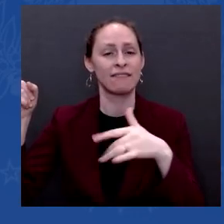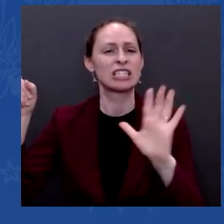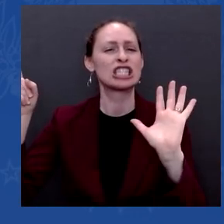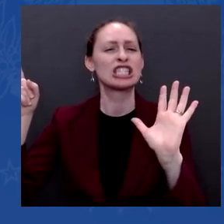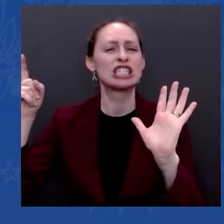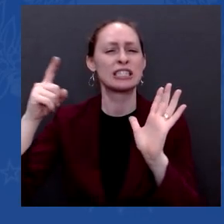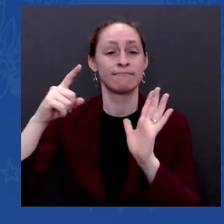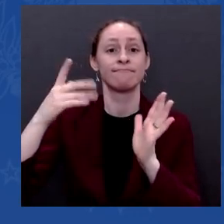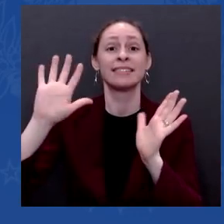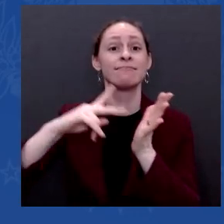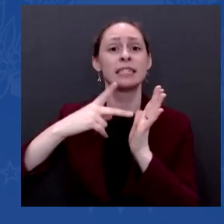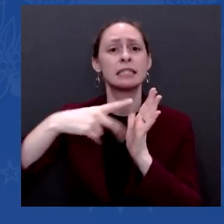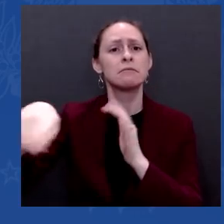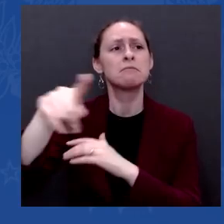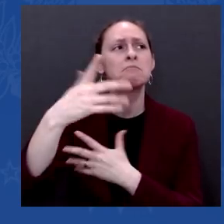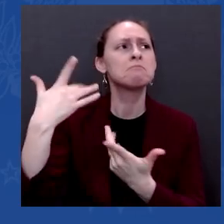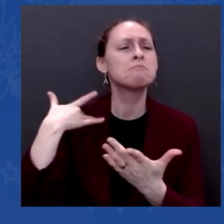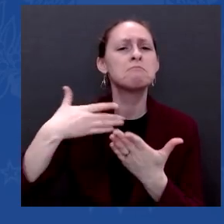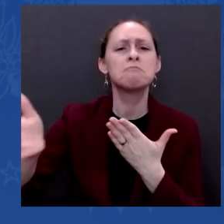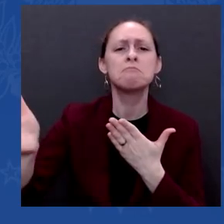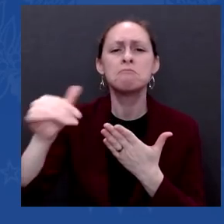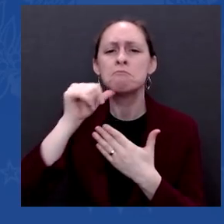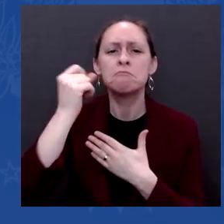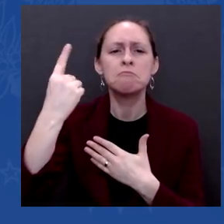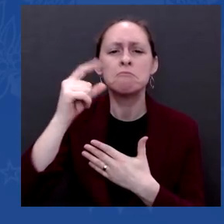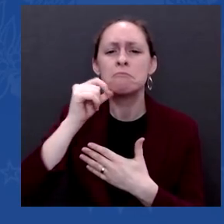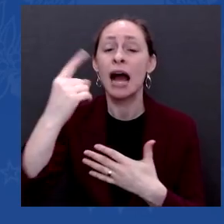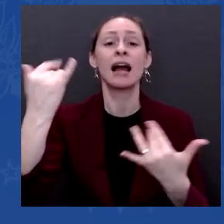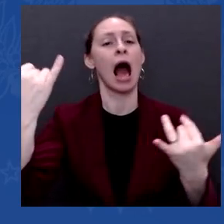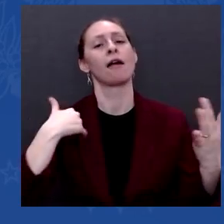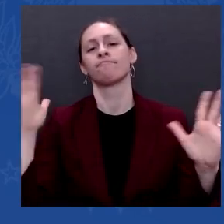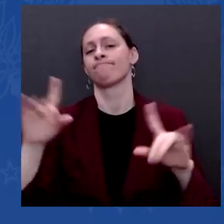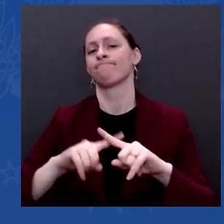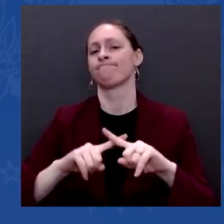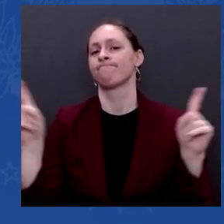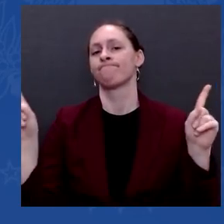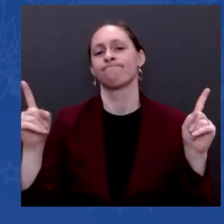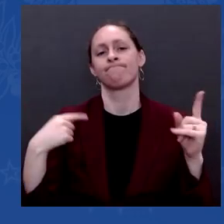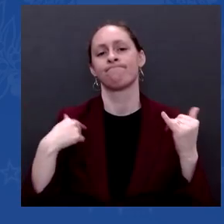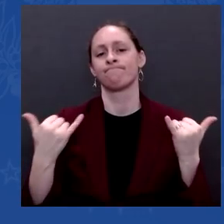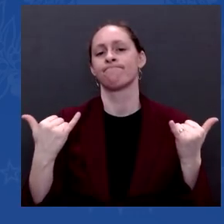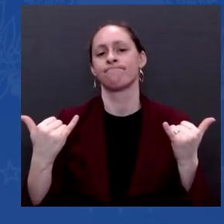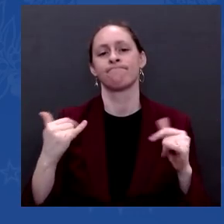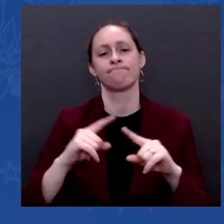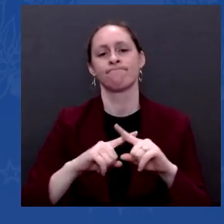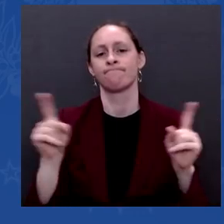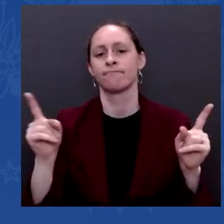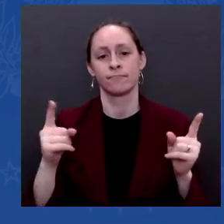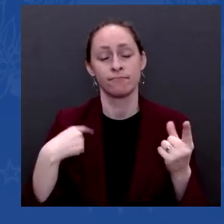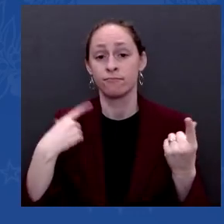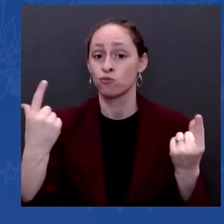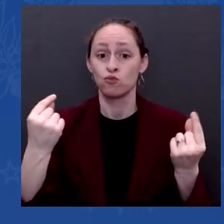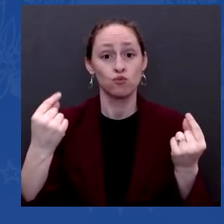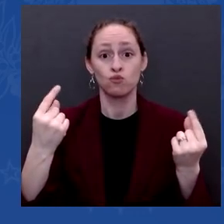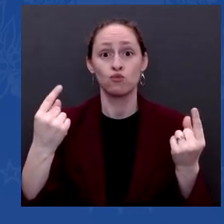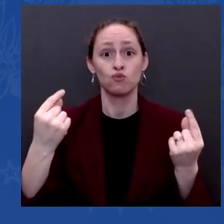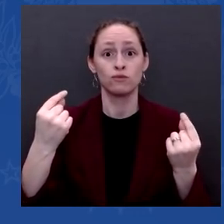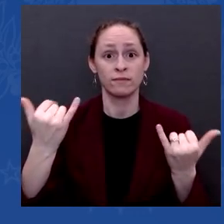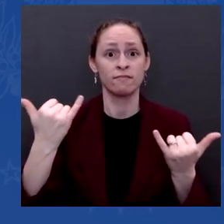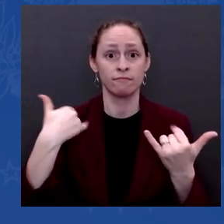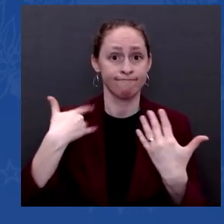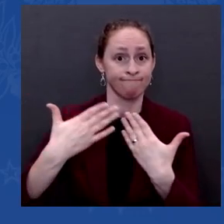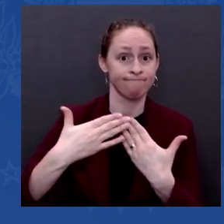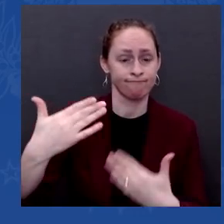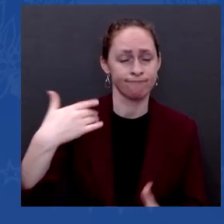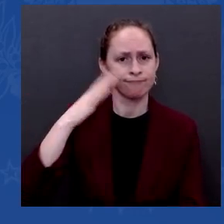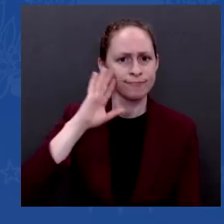the road a lot, making the case around the country, with my colleagues who are up for reelection and others, making the case of what